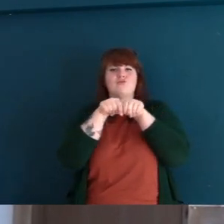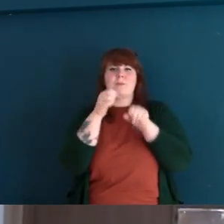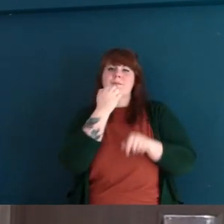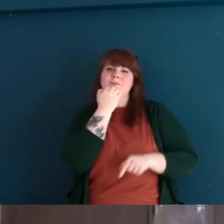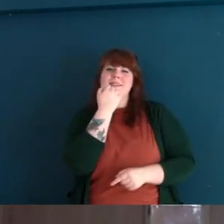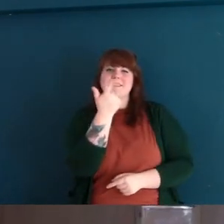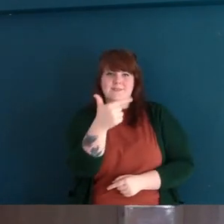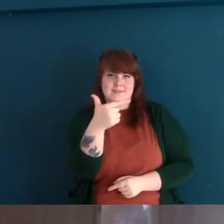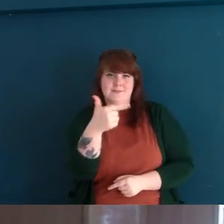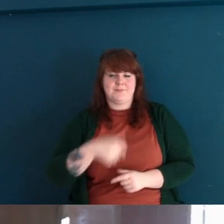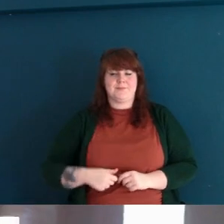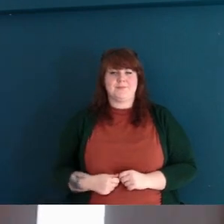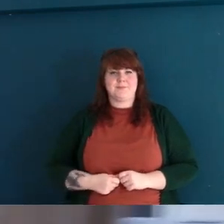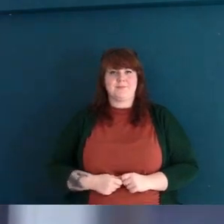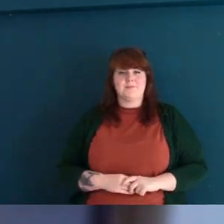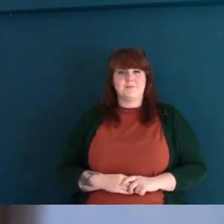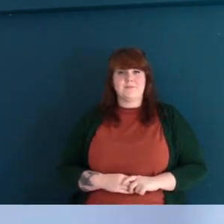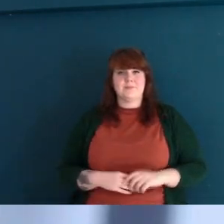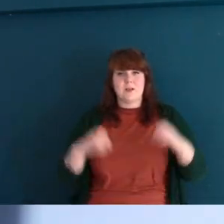This is the B2 corridor.